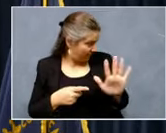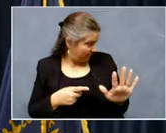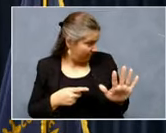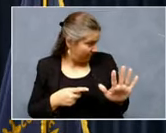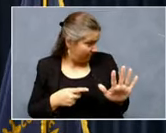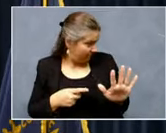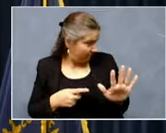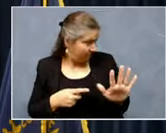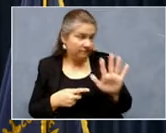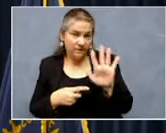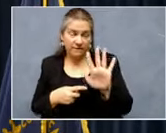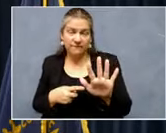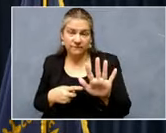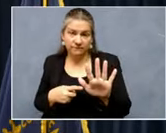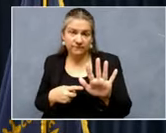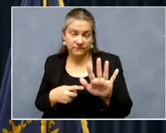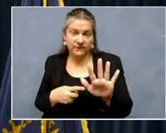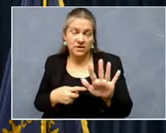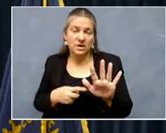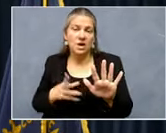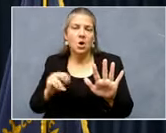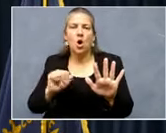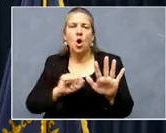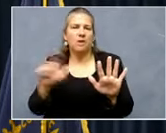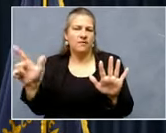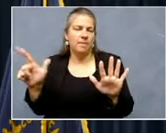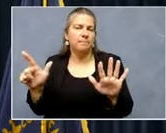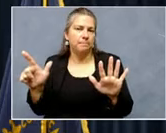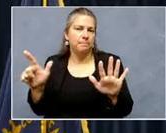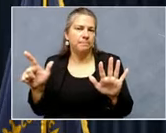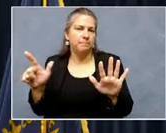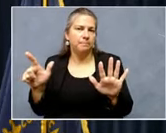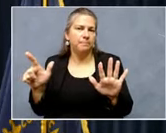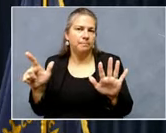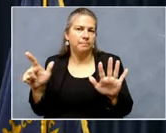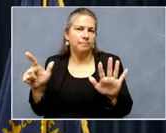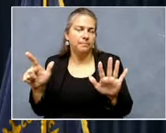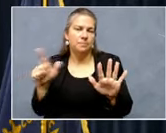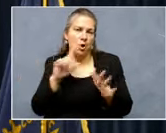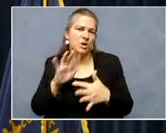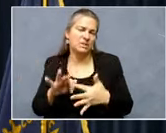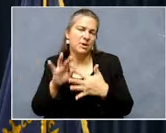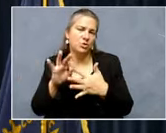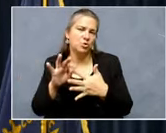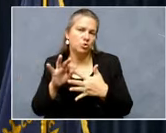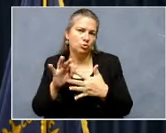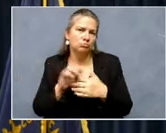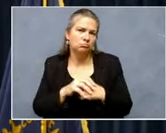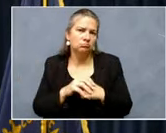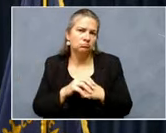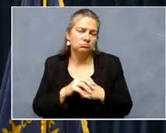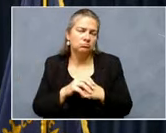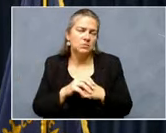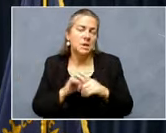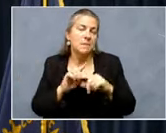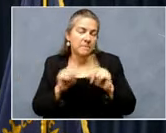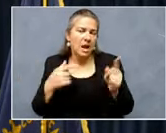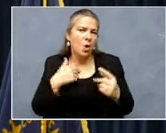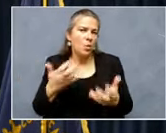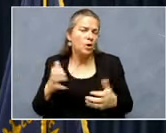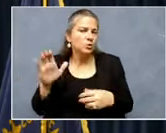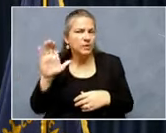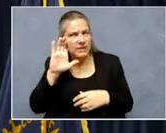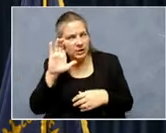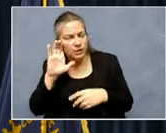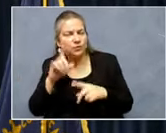the five and all of them, um, would be special. Um, but I really want to hear from